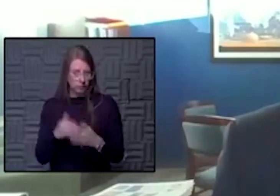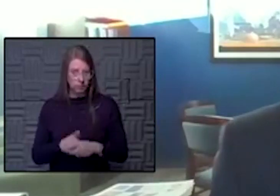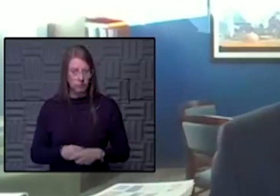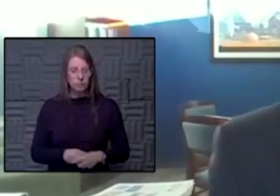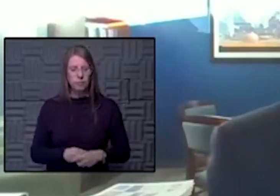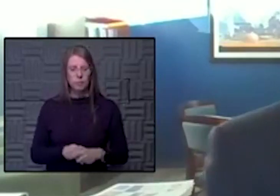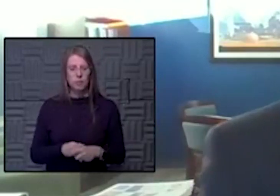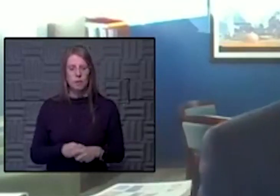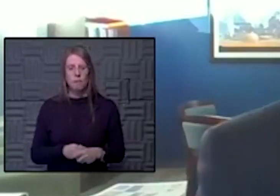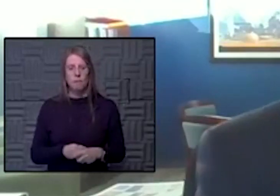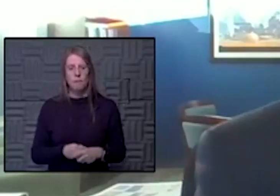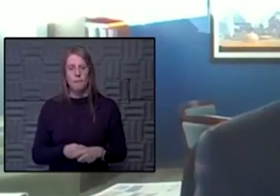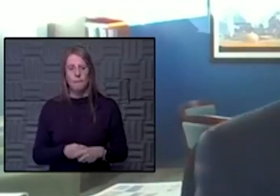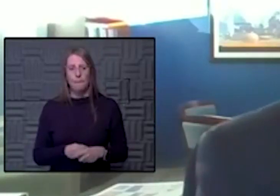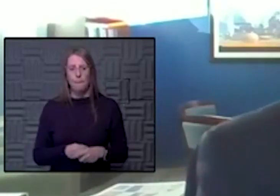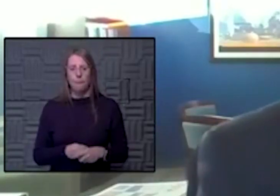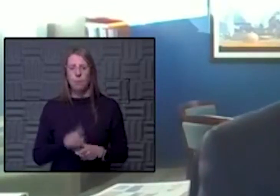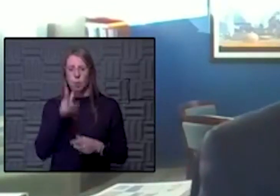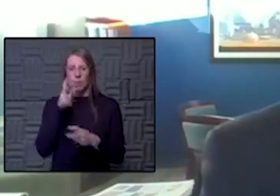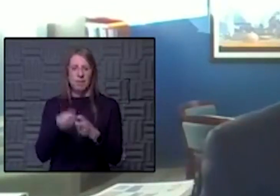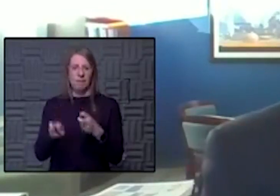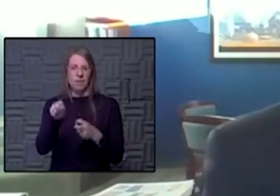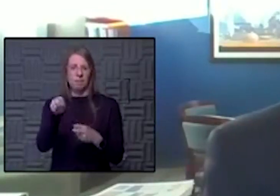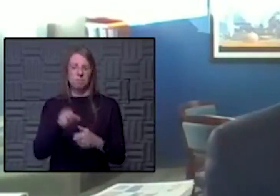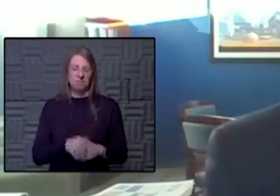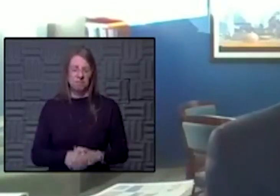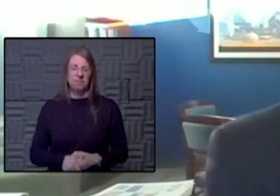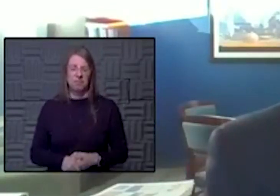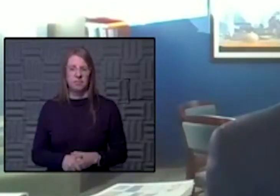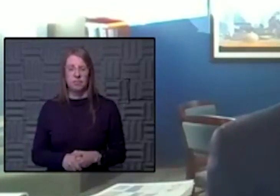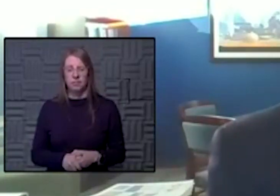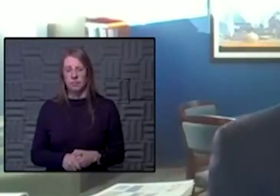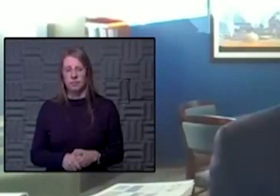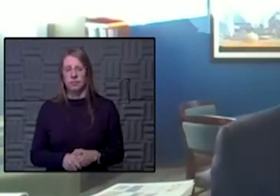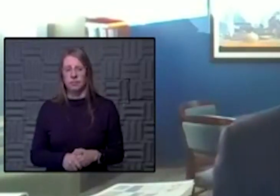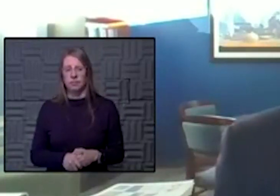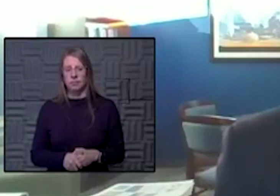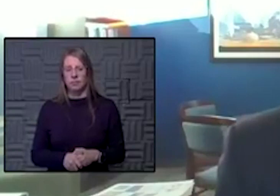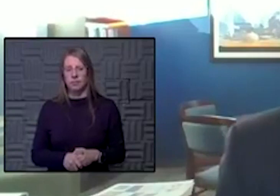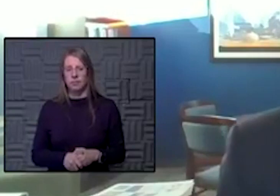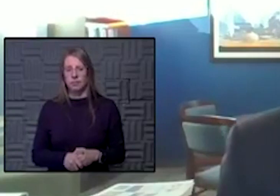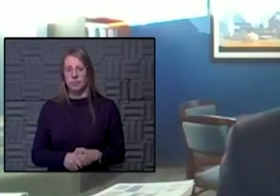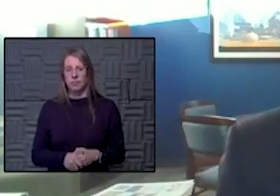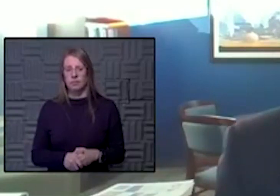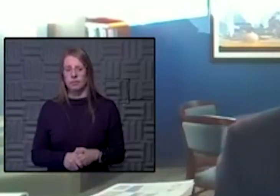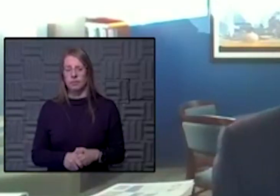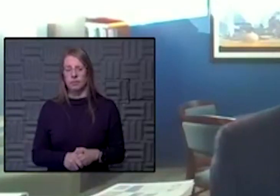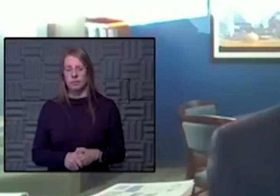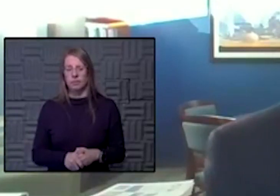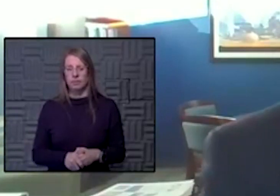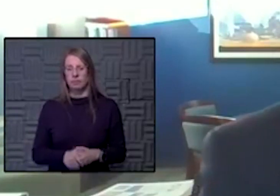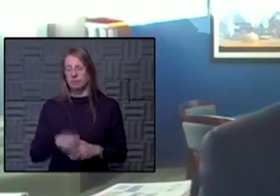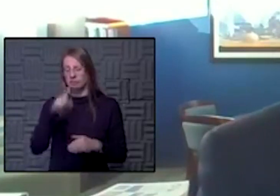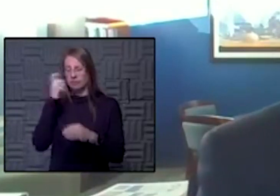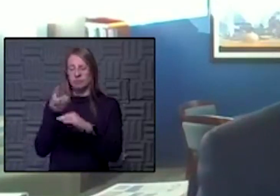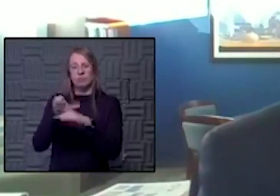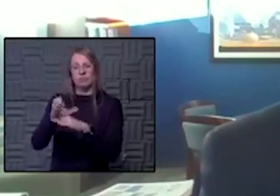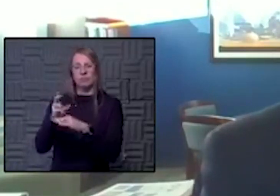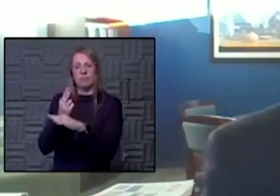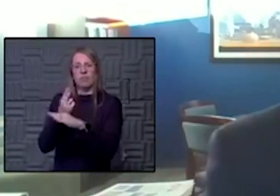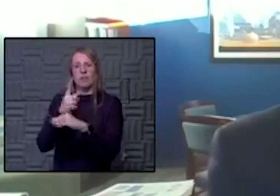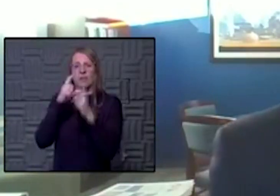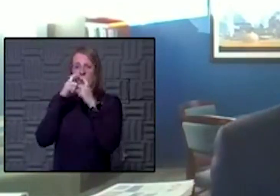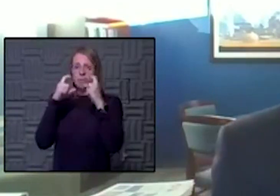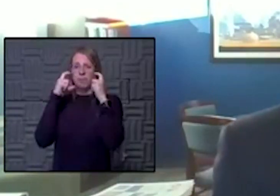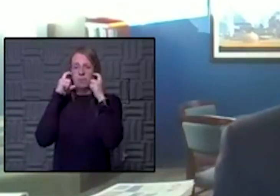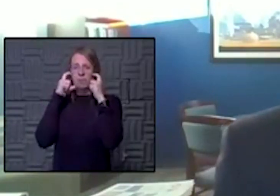Yeah, that would, you know, be tough. I think, you know, that's why promoting the use of face masks at all times when health